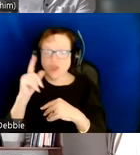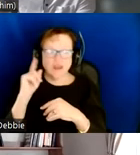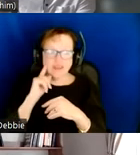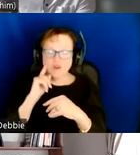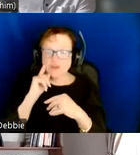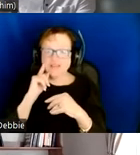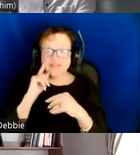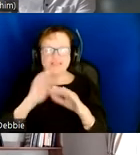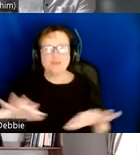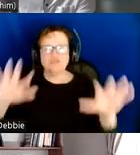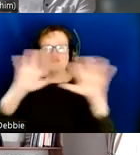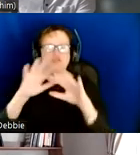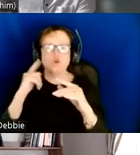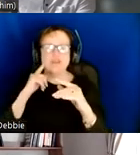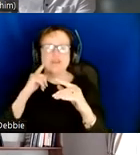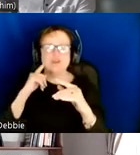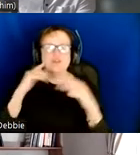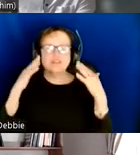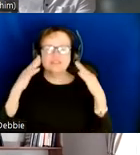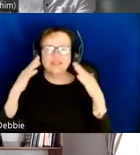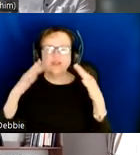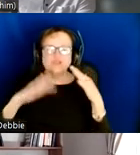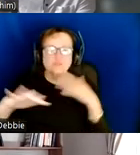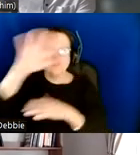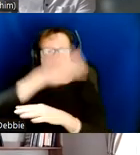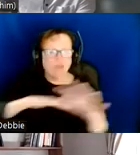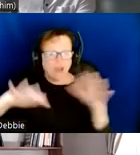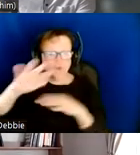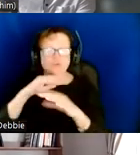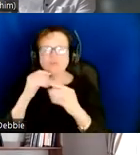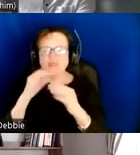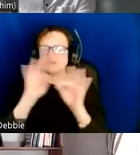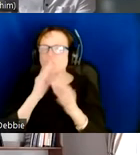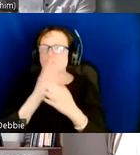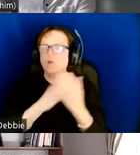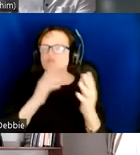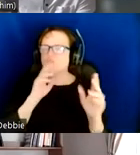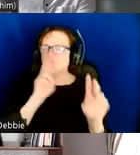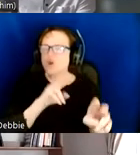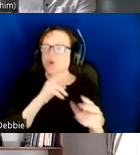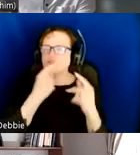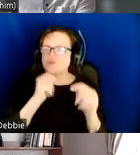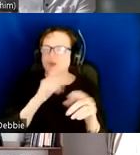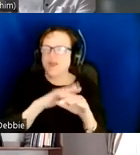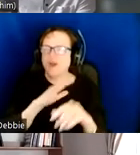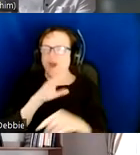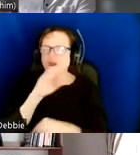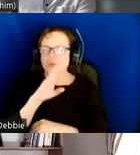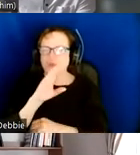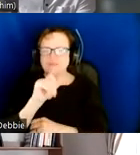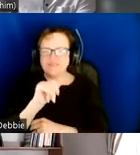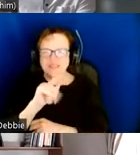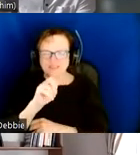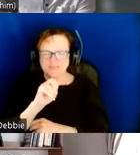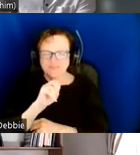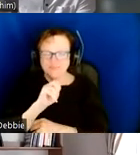sounds moving around you, which is an important part. So again, I encourage you to go to our website to try it afterwards. Okay. So now I'm going